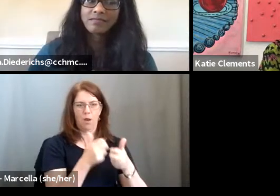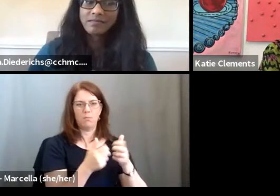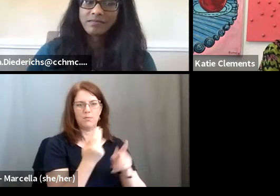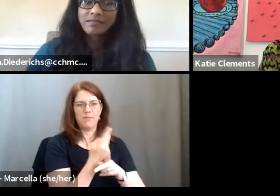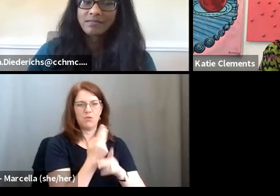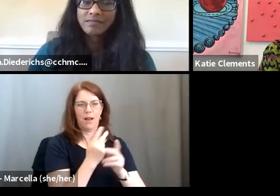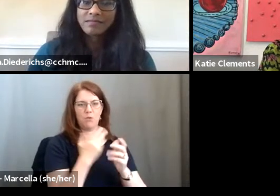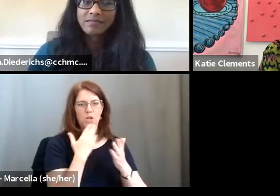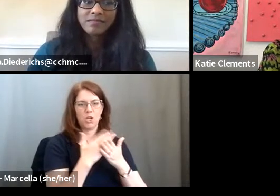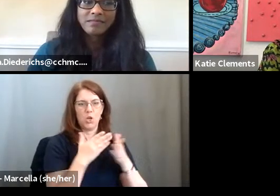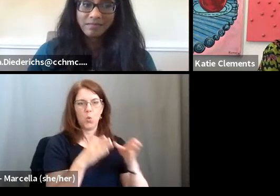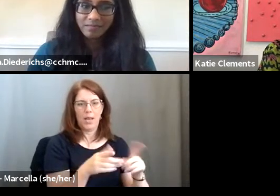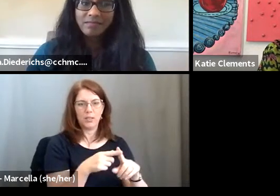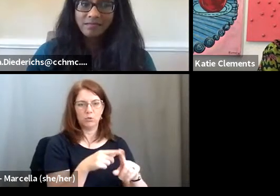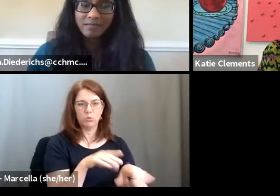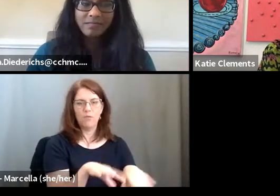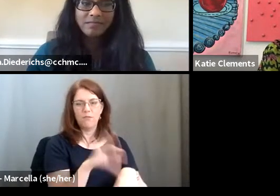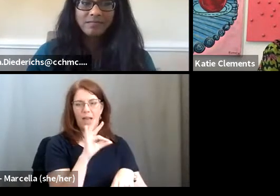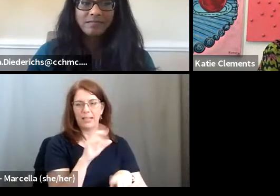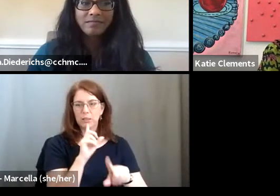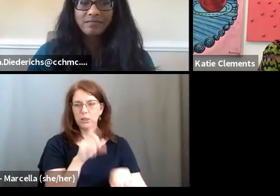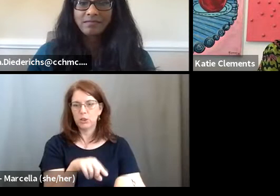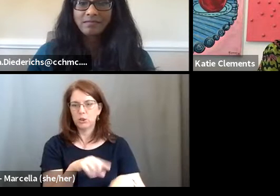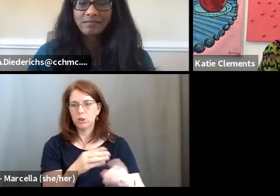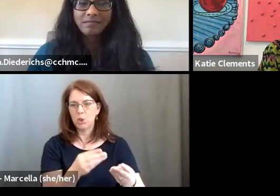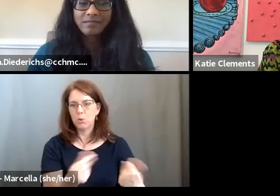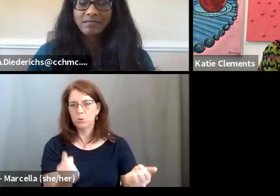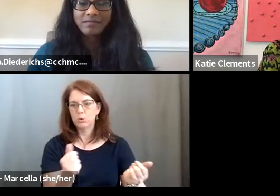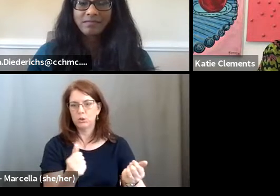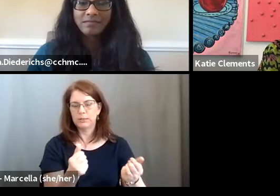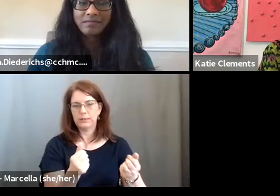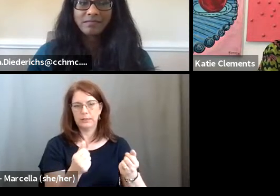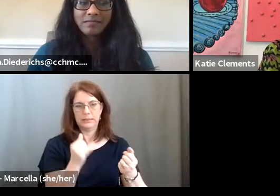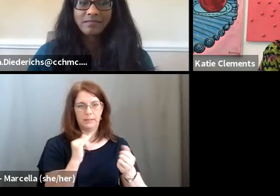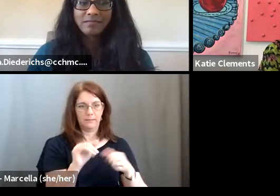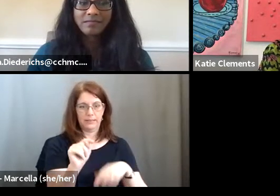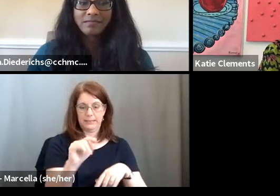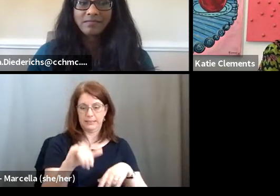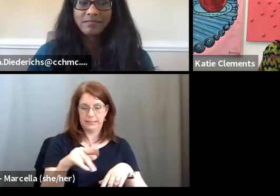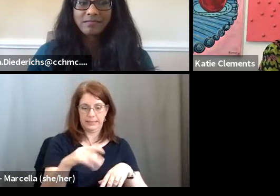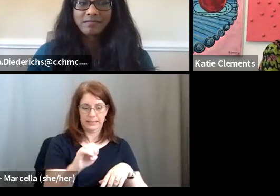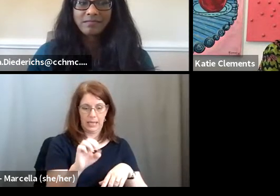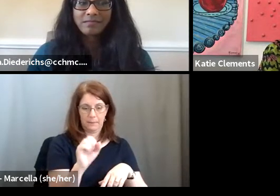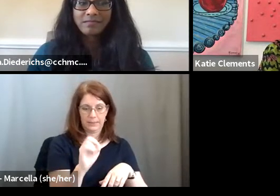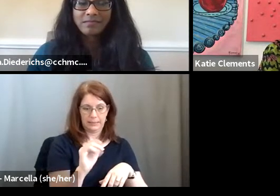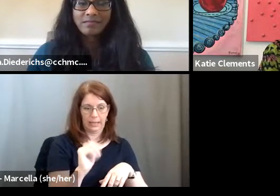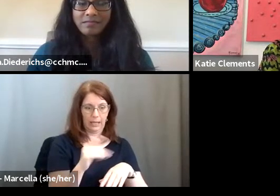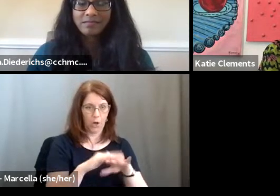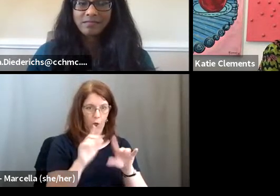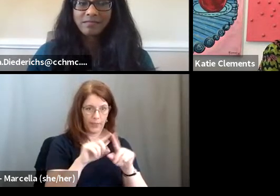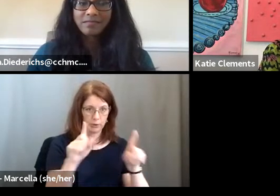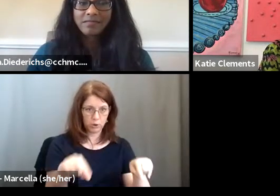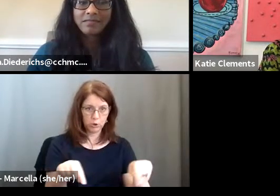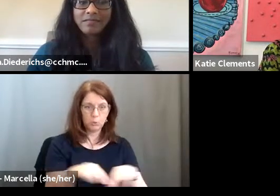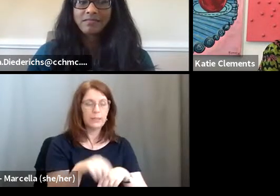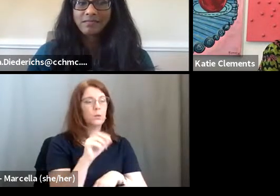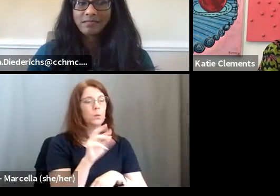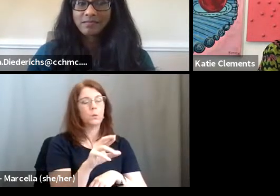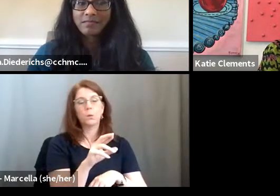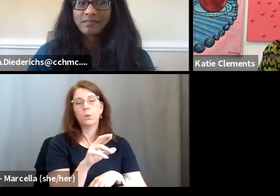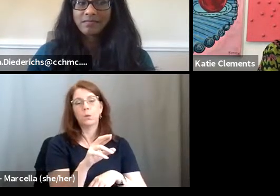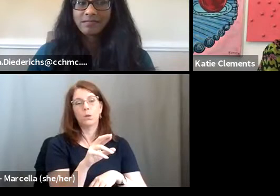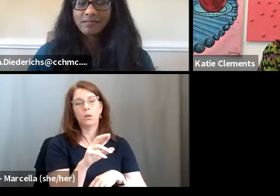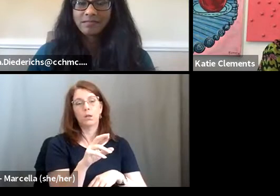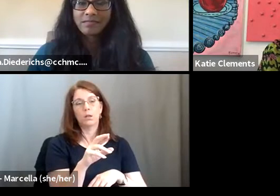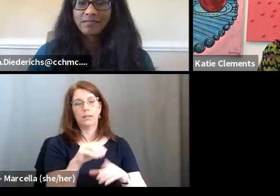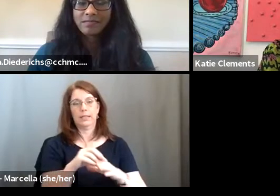to, to come up with solutions and whether you're doing the typesetting on the screen or whether you're, um, in